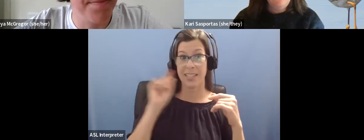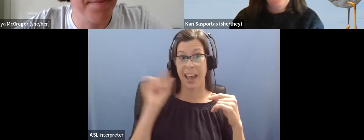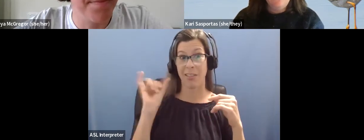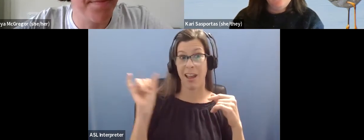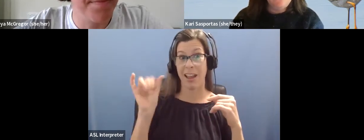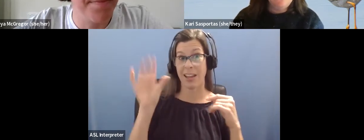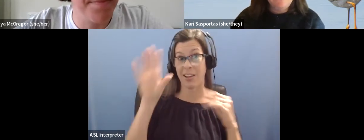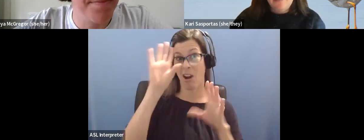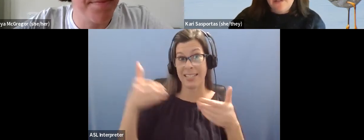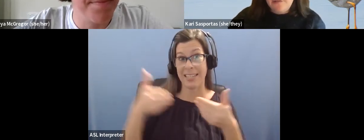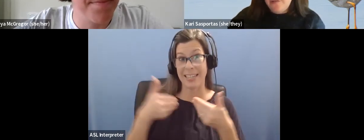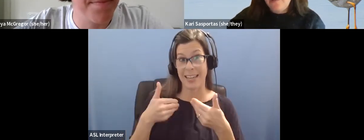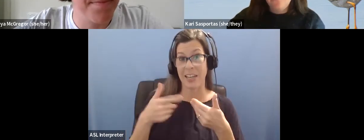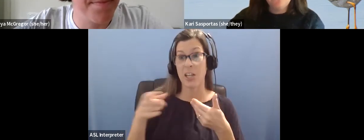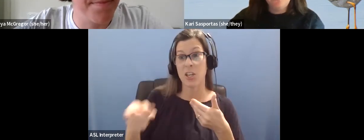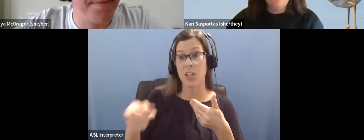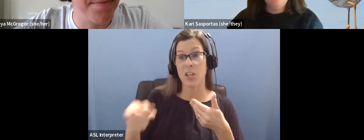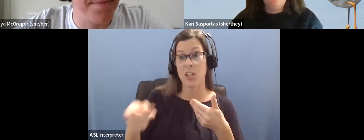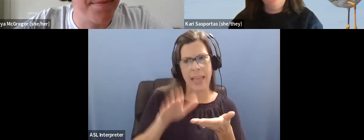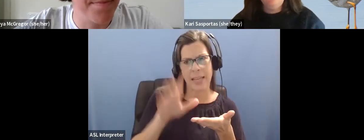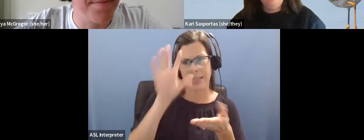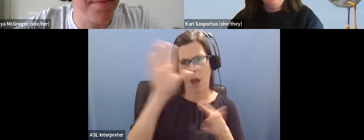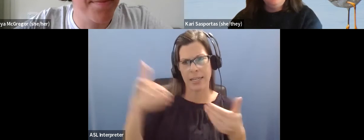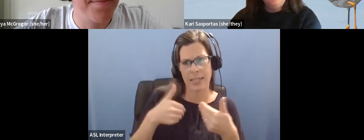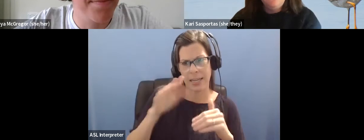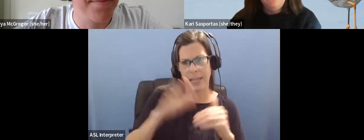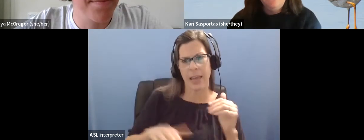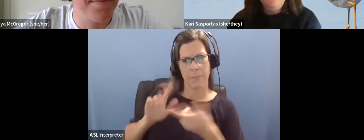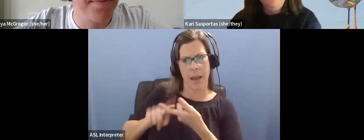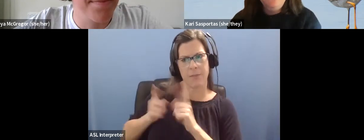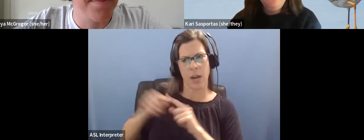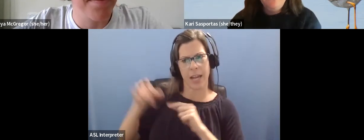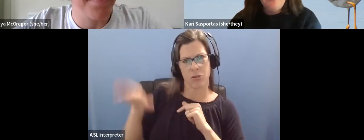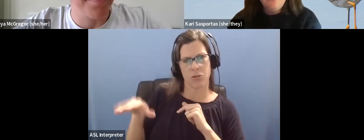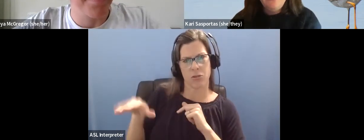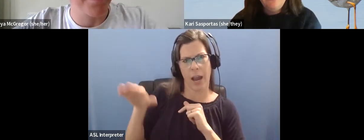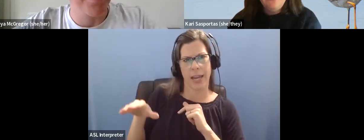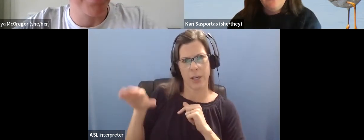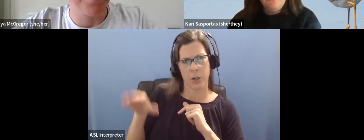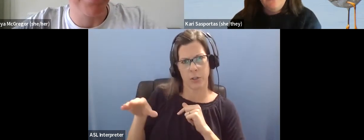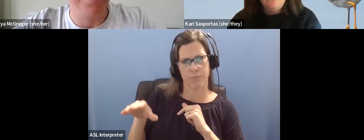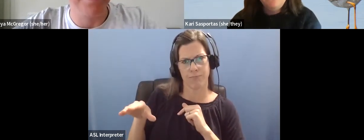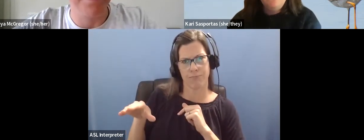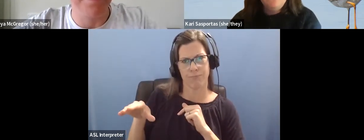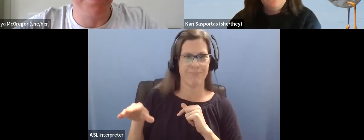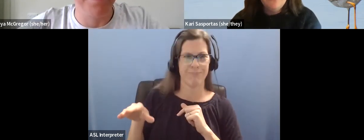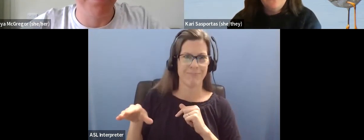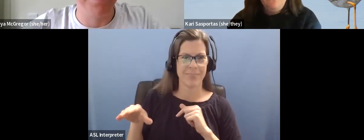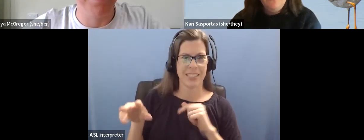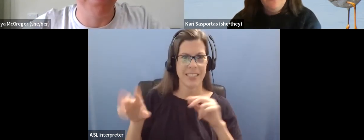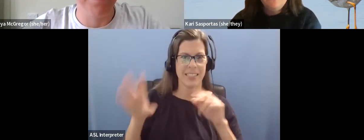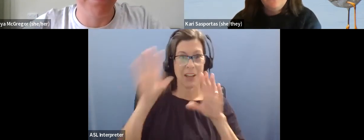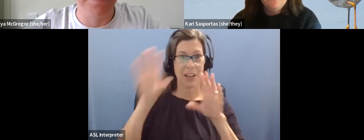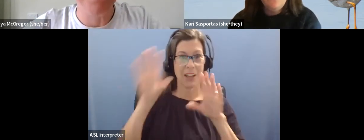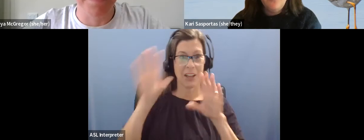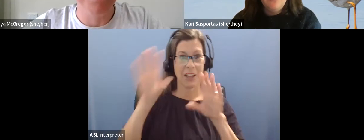you're not as autistic as so-and-so's child. And, um, I, uh, autism is a spectrum.